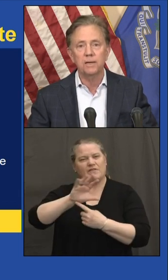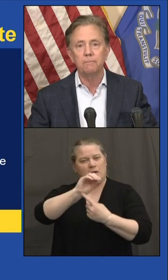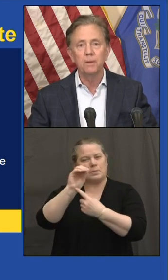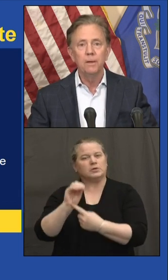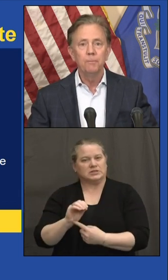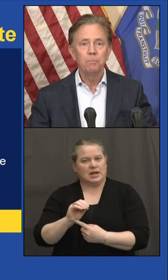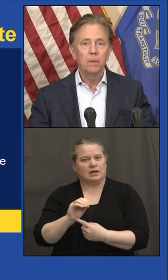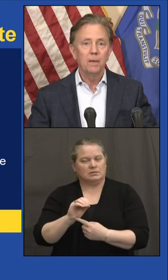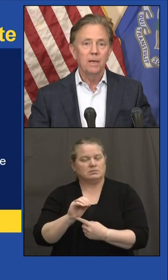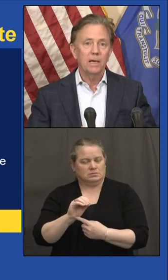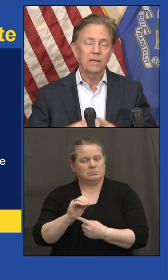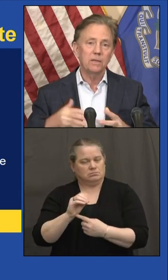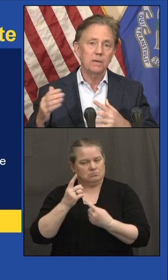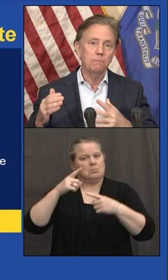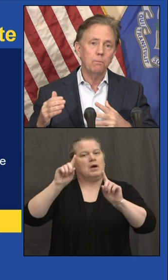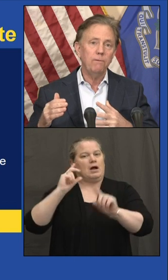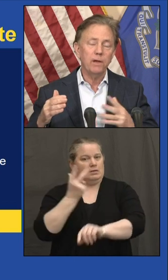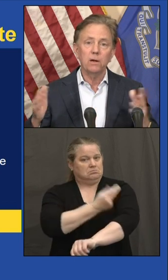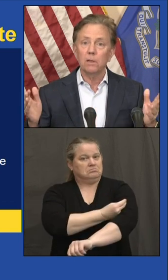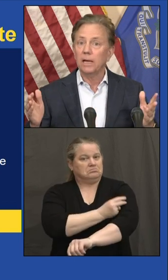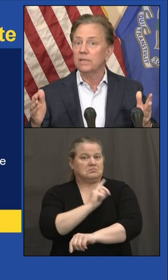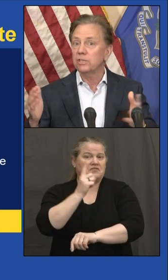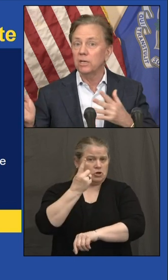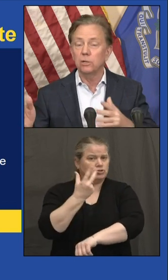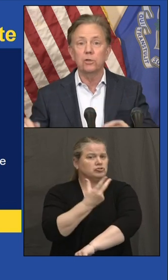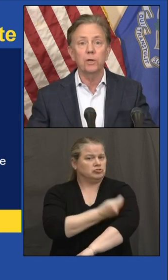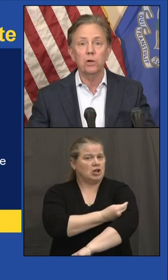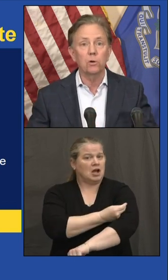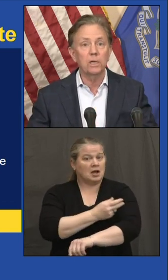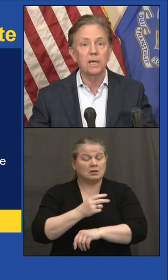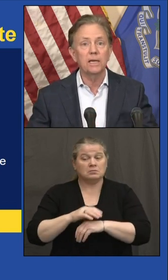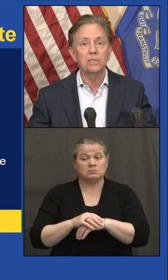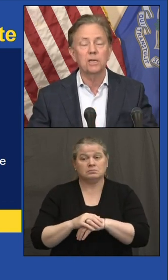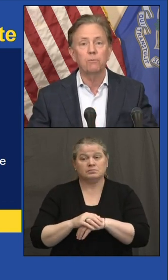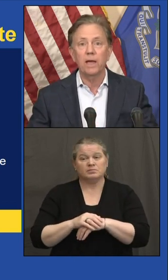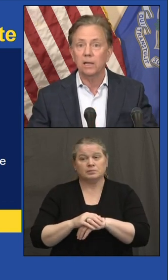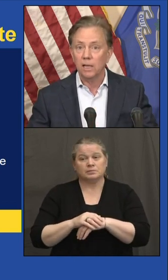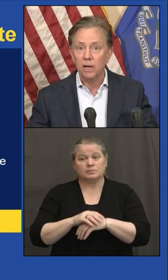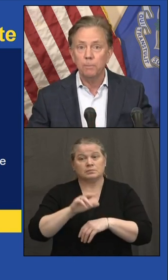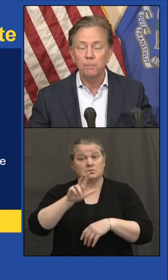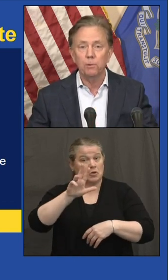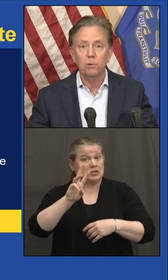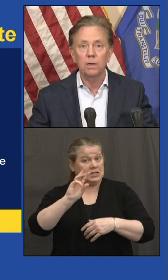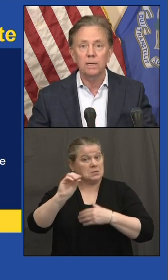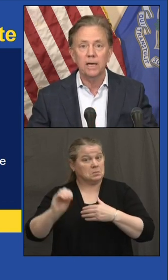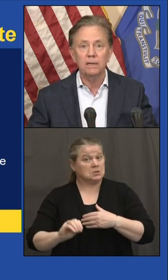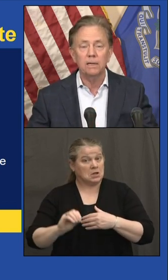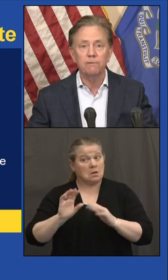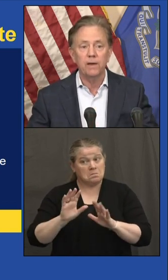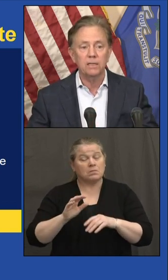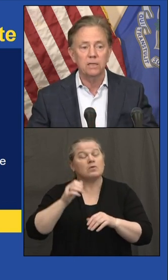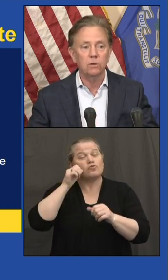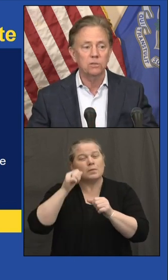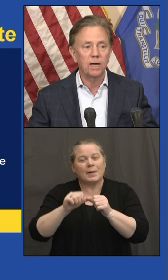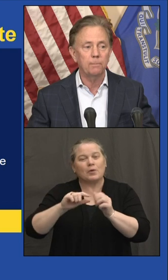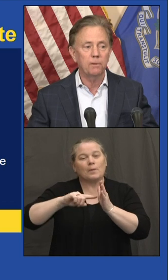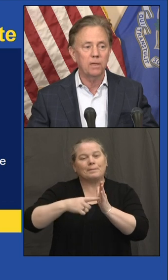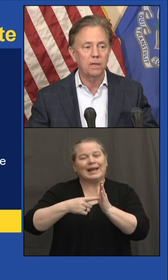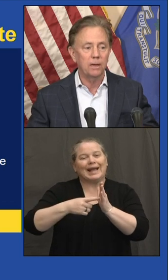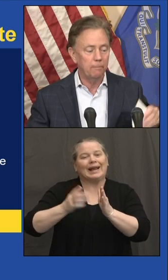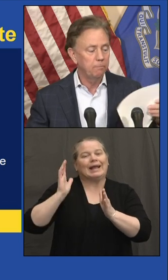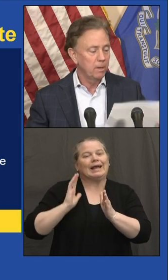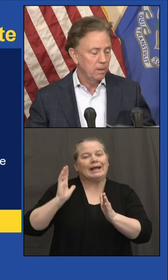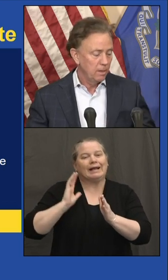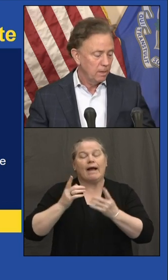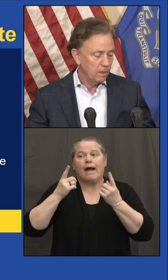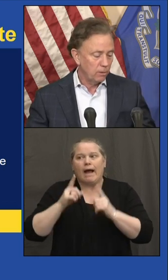percent. And we figure, like I said, during the early days, we had a lot of people get infected on top of